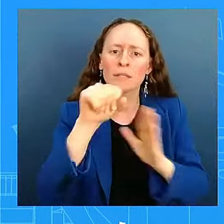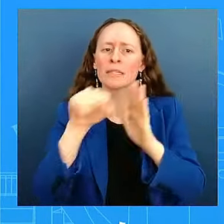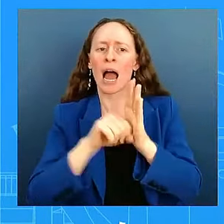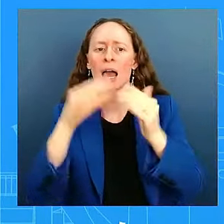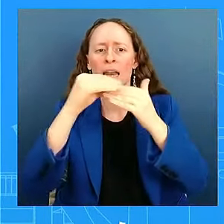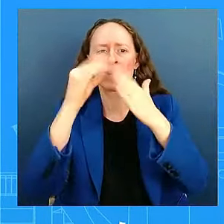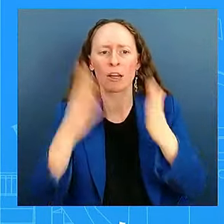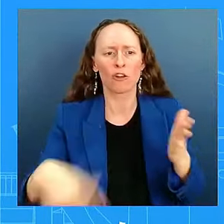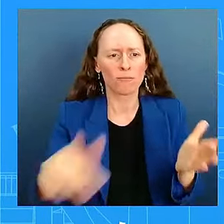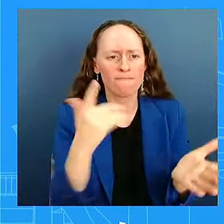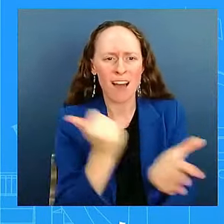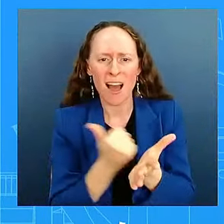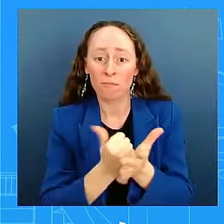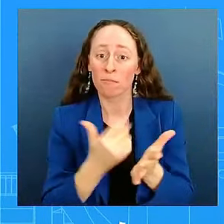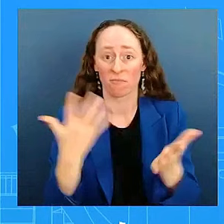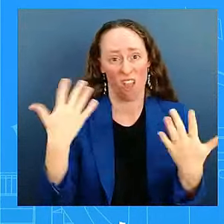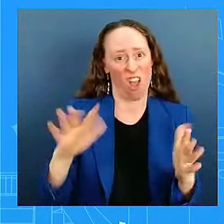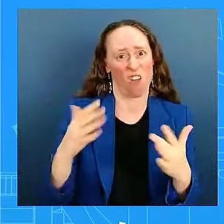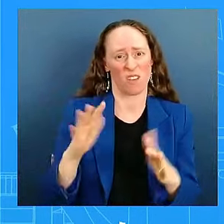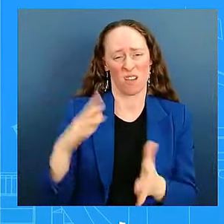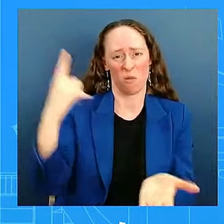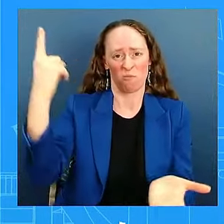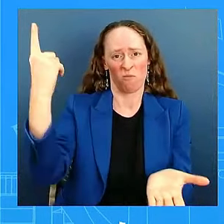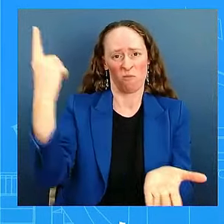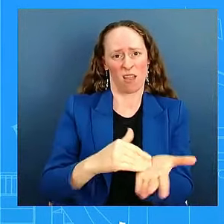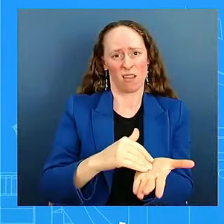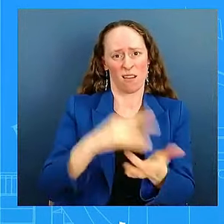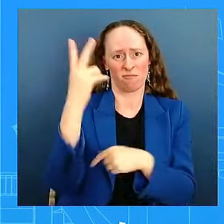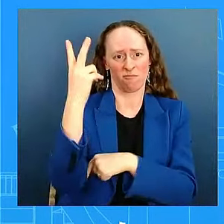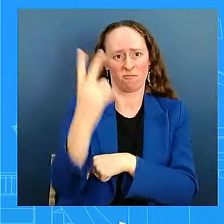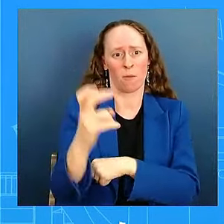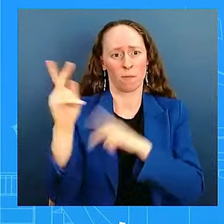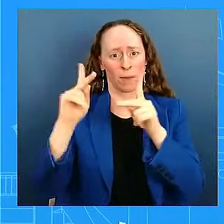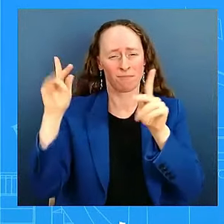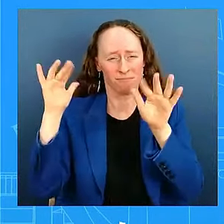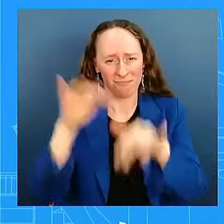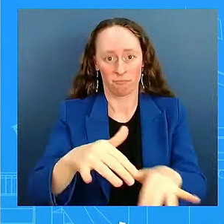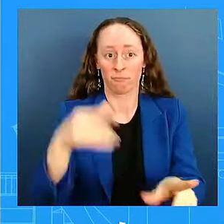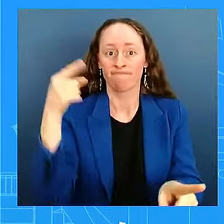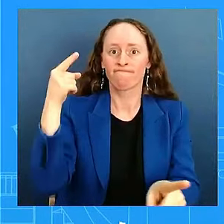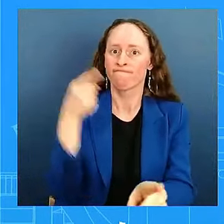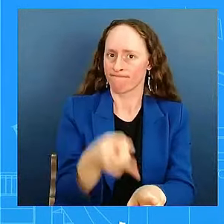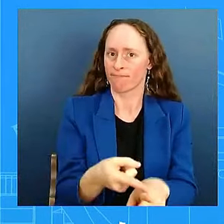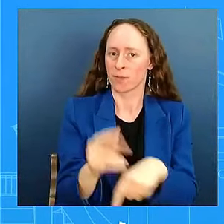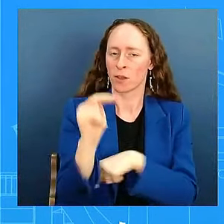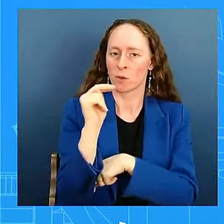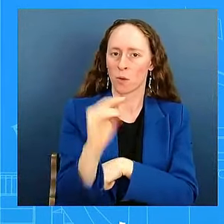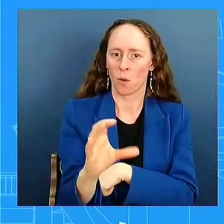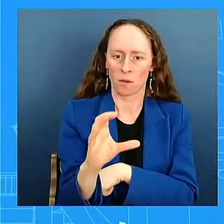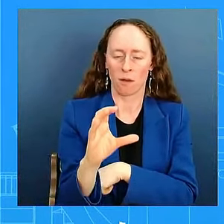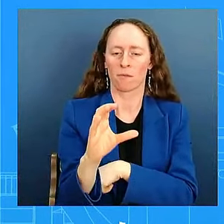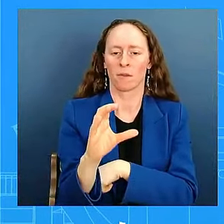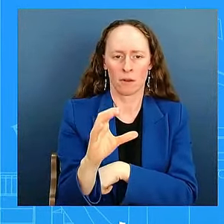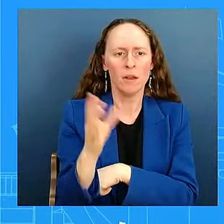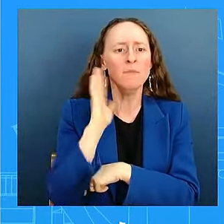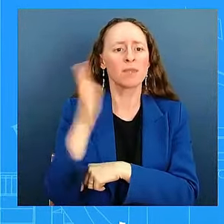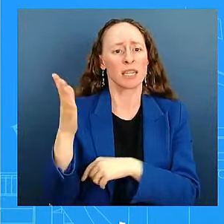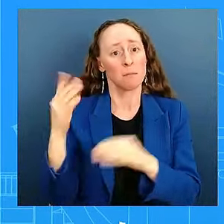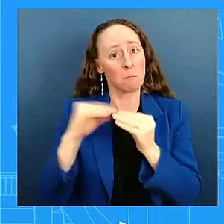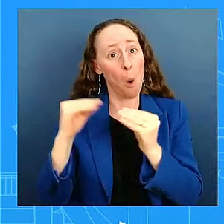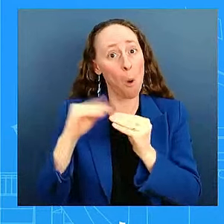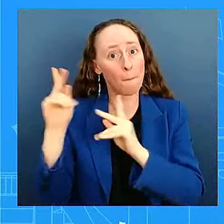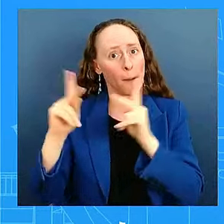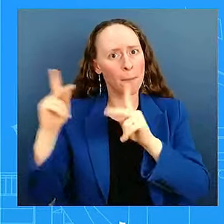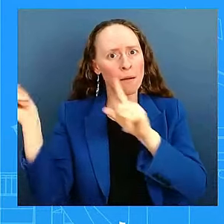personnel in North Carolina. Still there is more work to be done, and the Biden-Harris administration will be there for these communities every